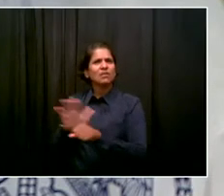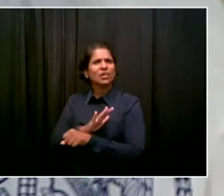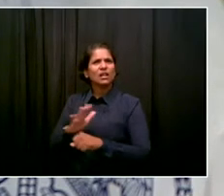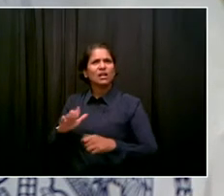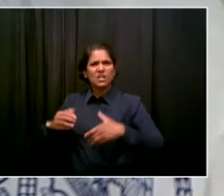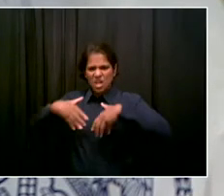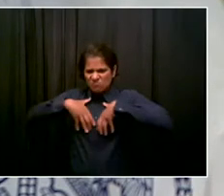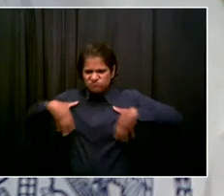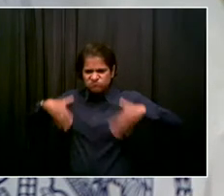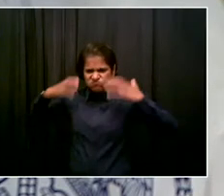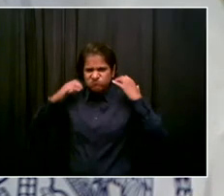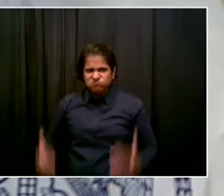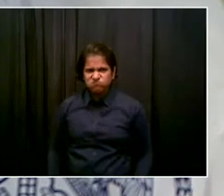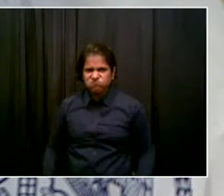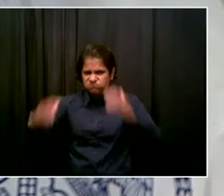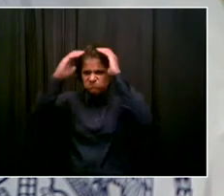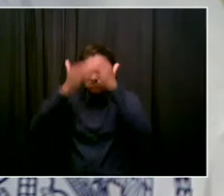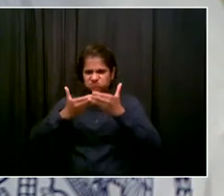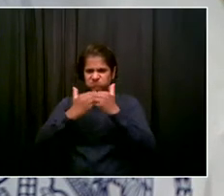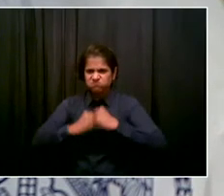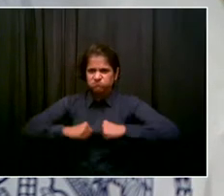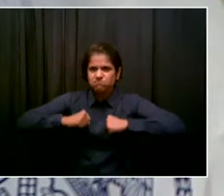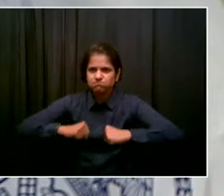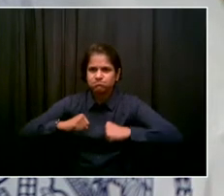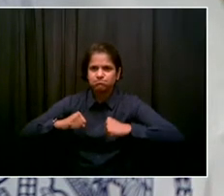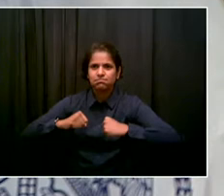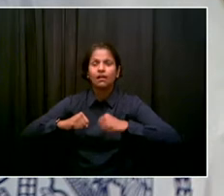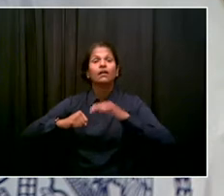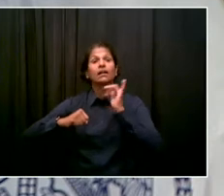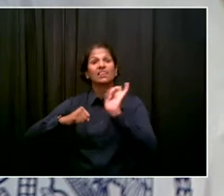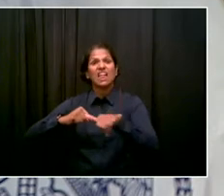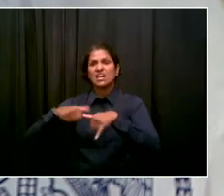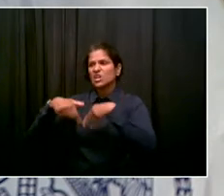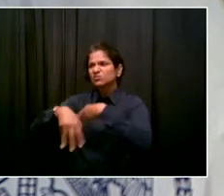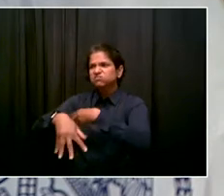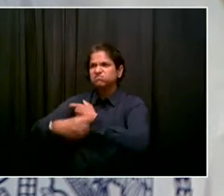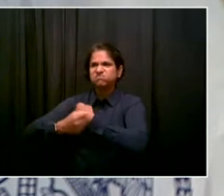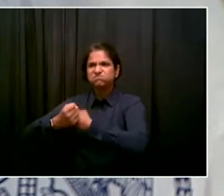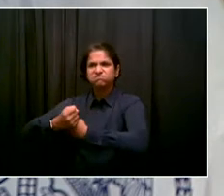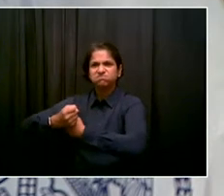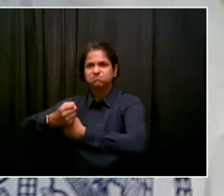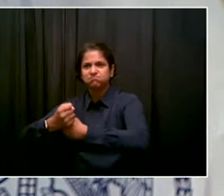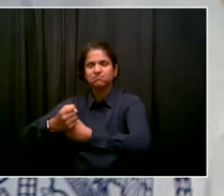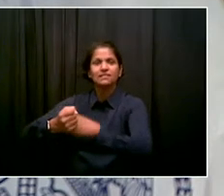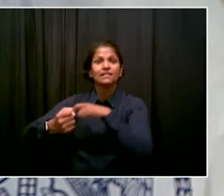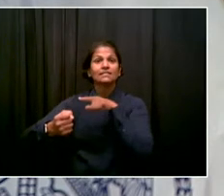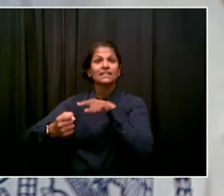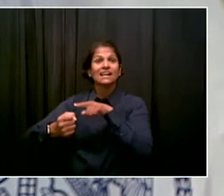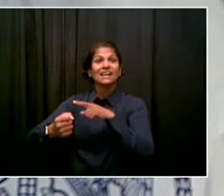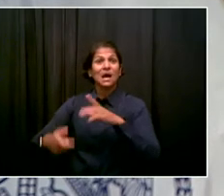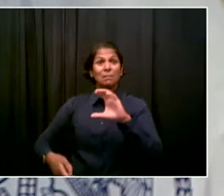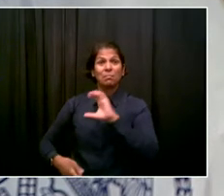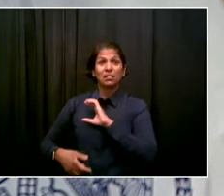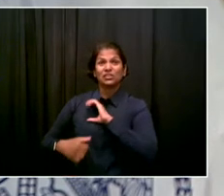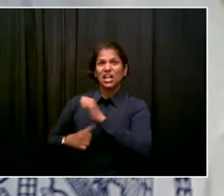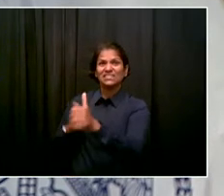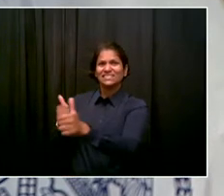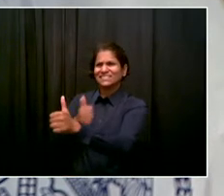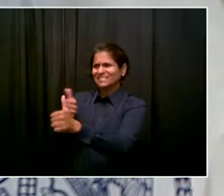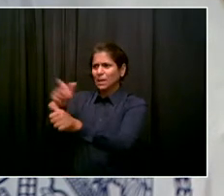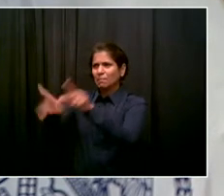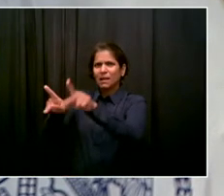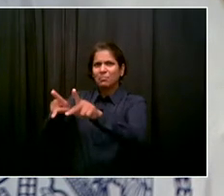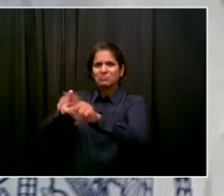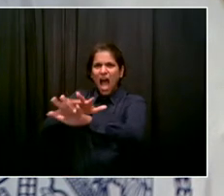flashbacks to last summer where there were similar scenes, albeit on a bigger scale. So I guess, you know, to put it simply, is